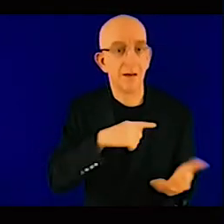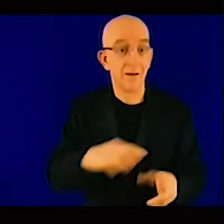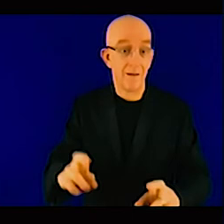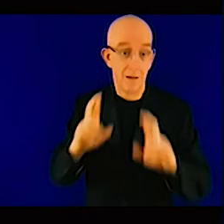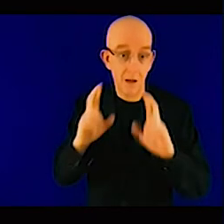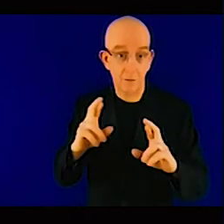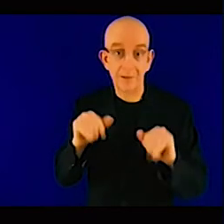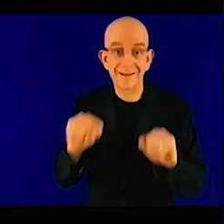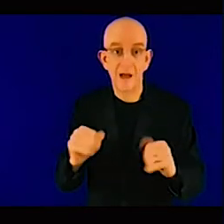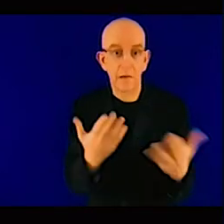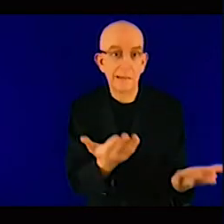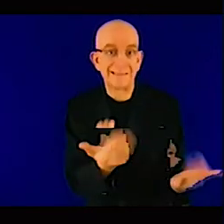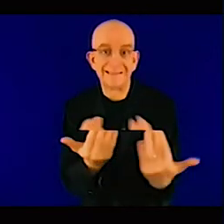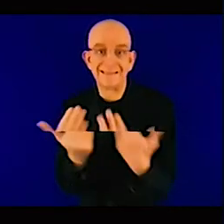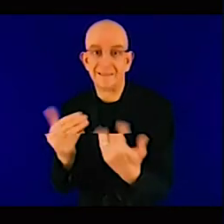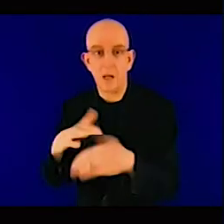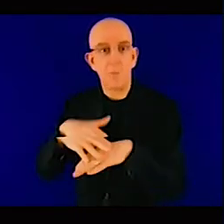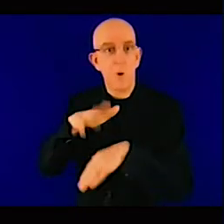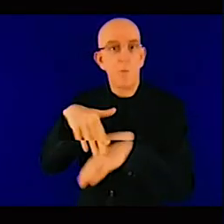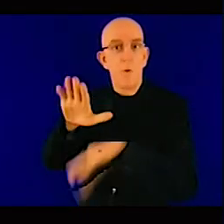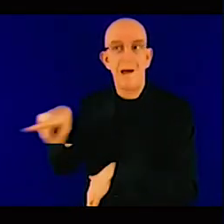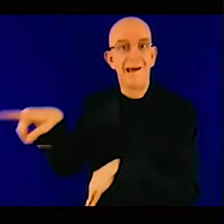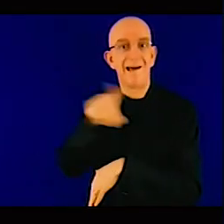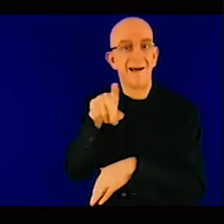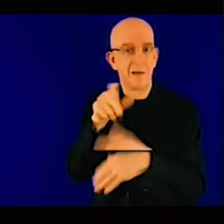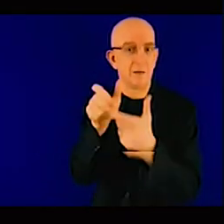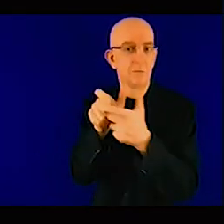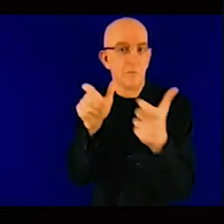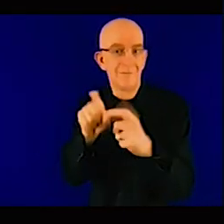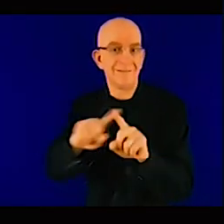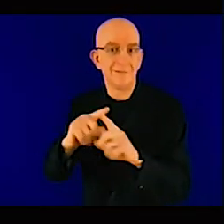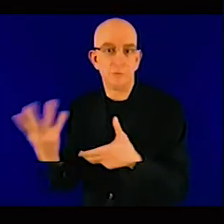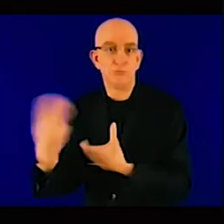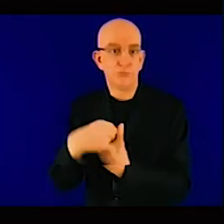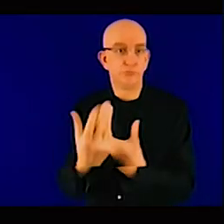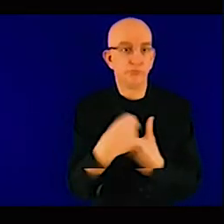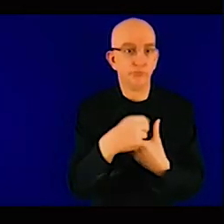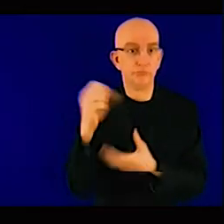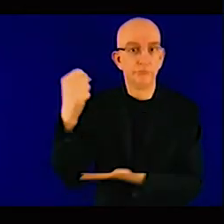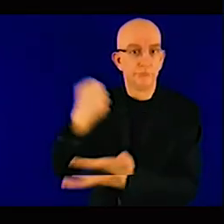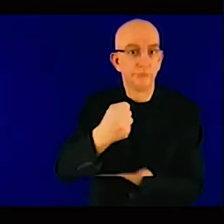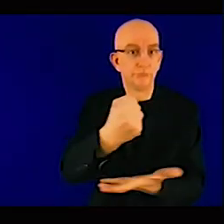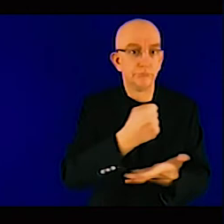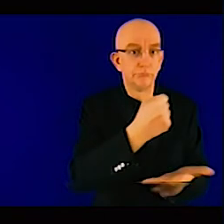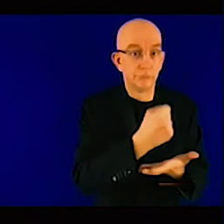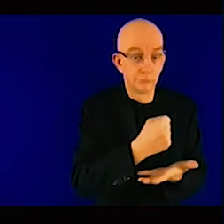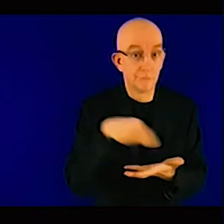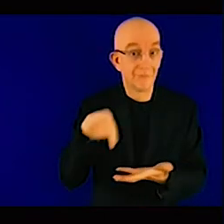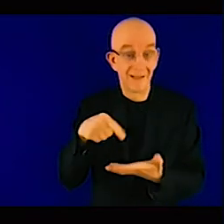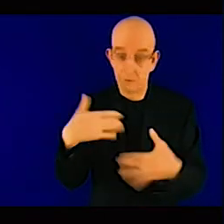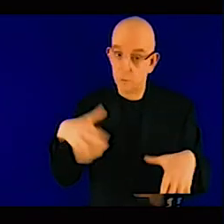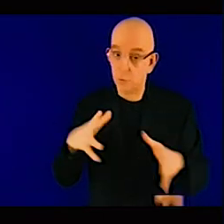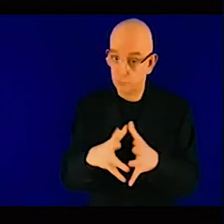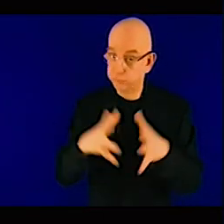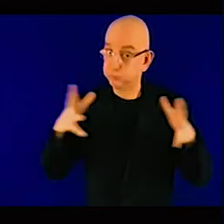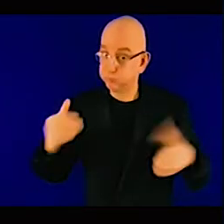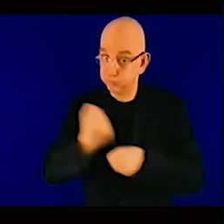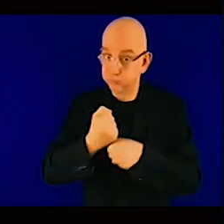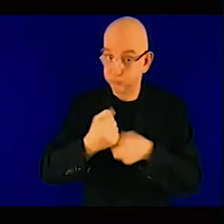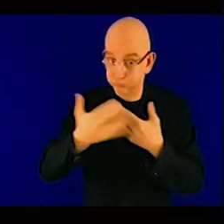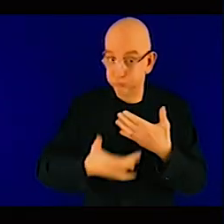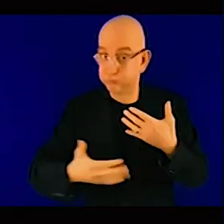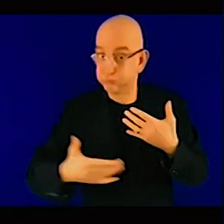public sector side and the private sector side to harmonise because we don't have that in Africa we don't have that harmonisation on both sides